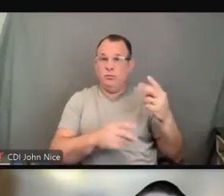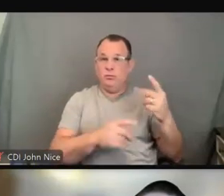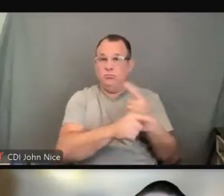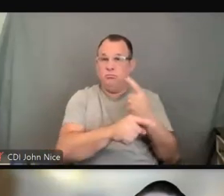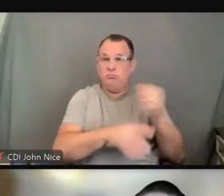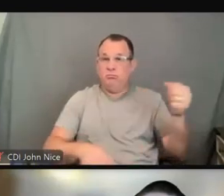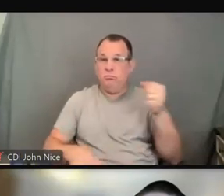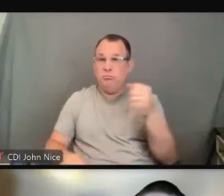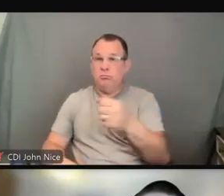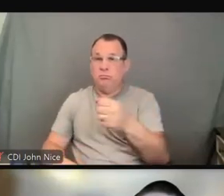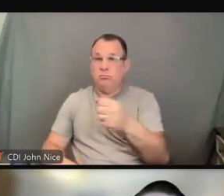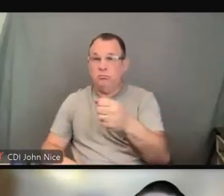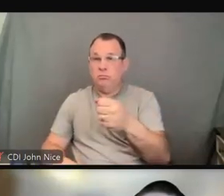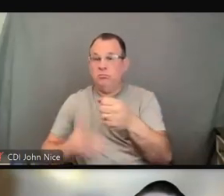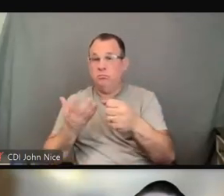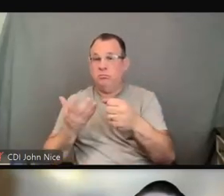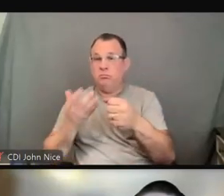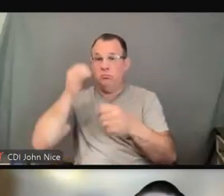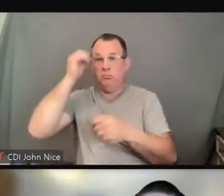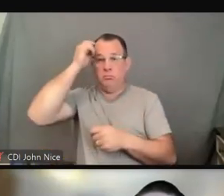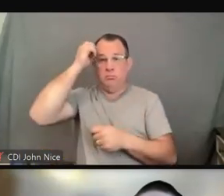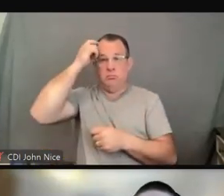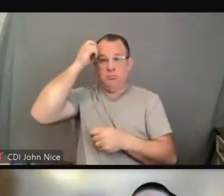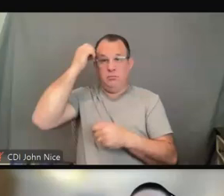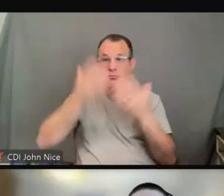either in person or through VRI.